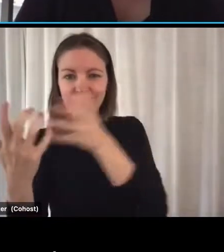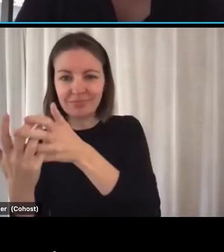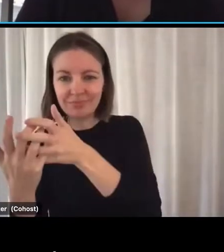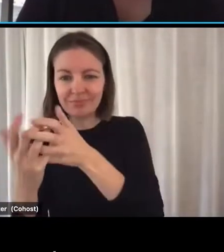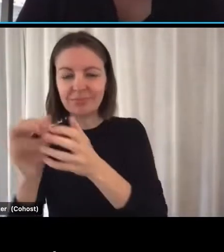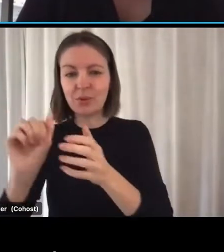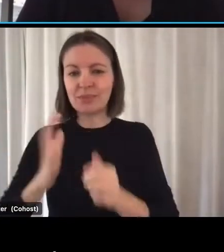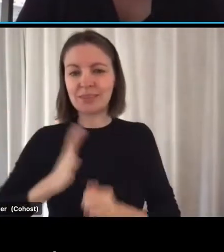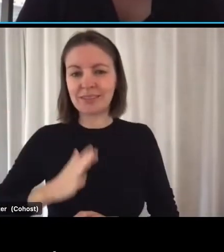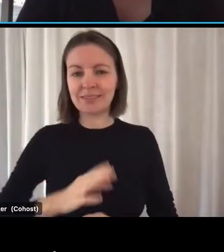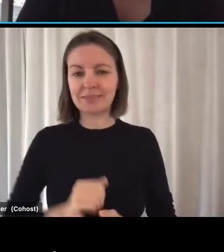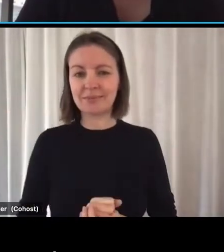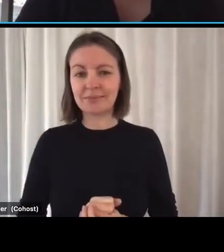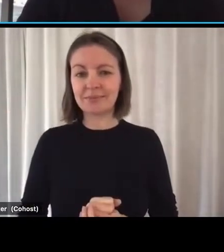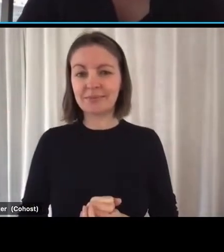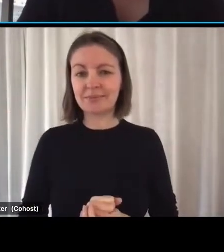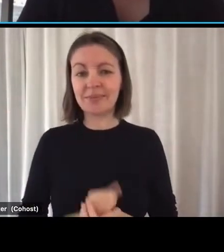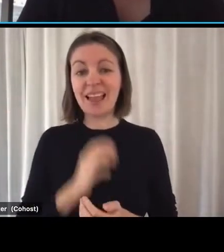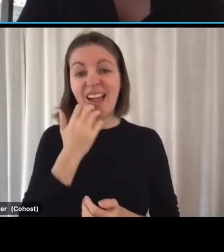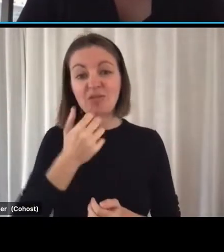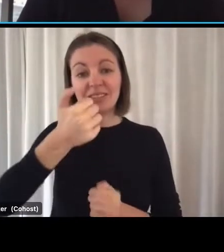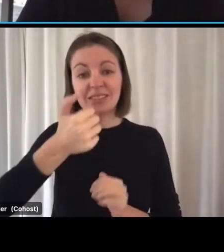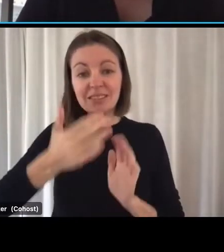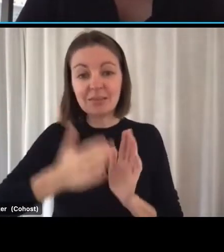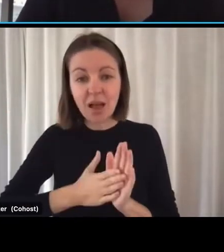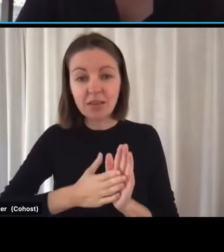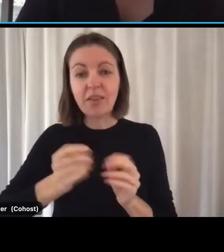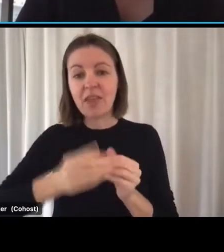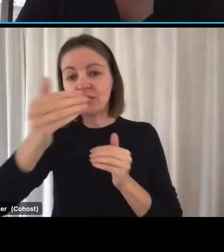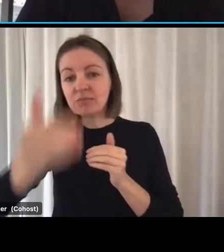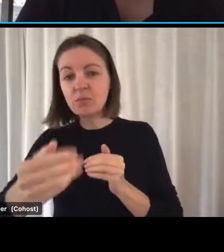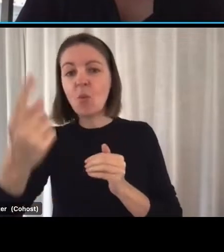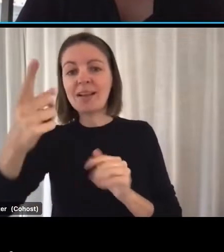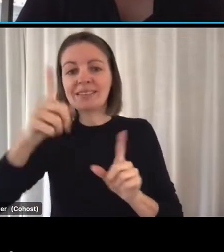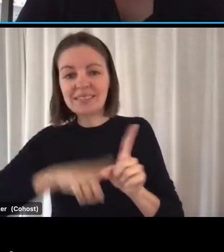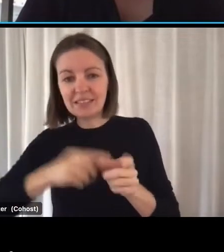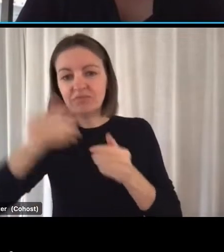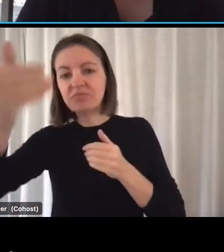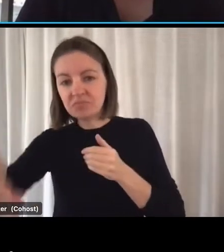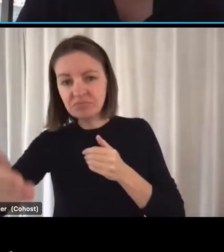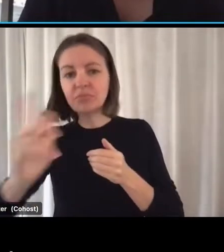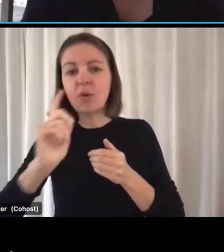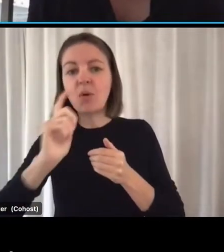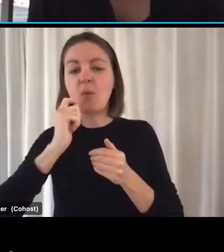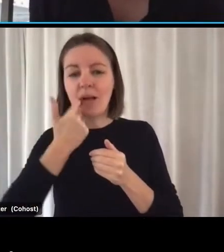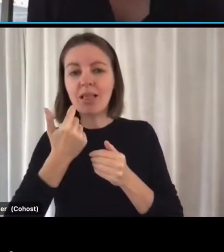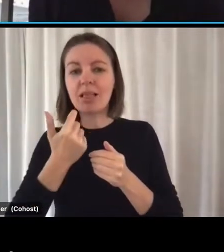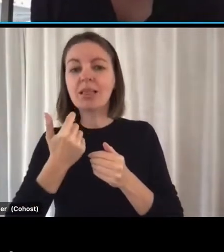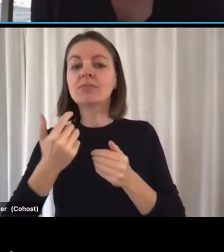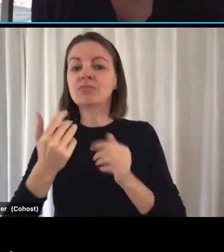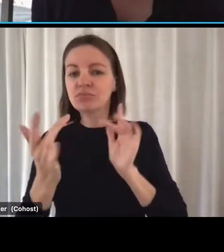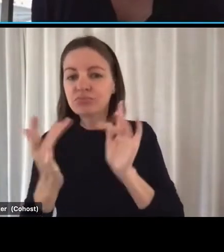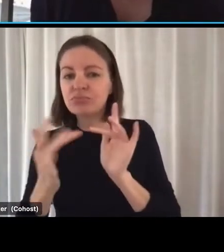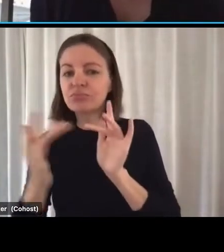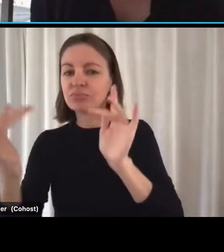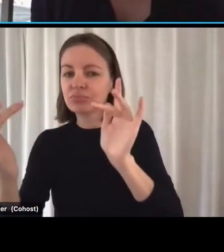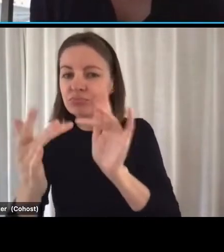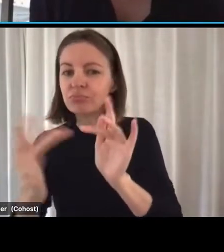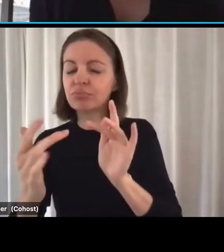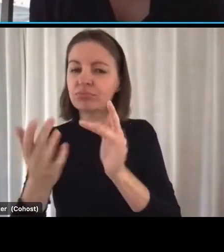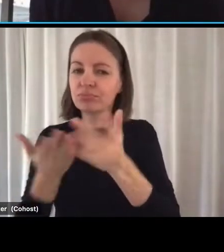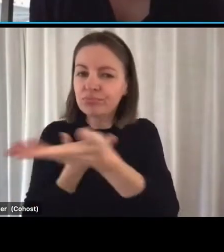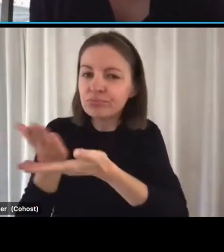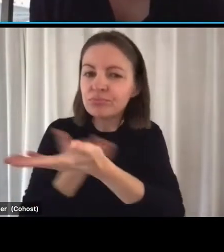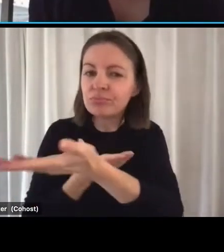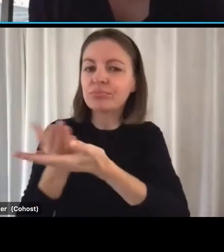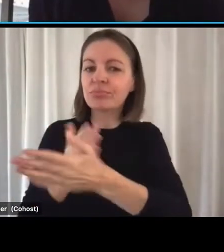we'll check in with you at six months and 12 months after our workshop and after you receive your report to discuss the impact of the recommendations